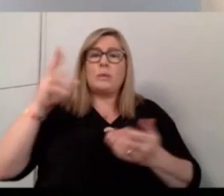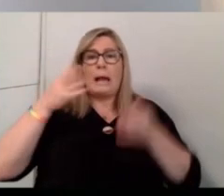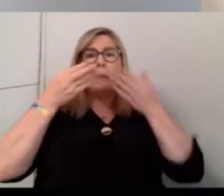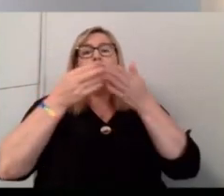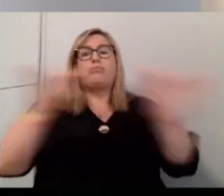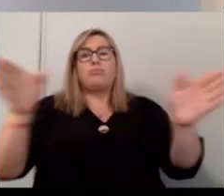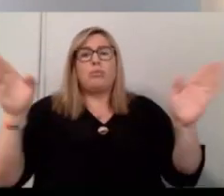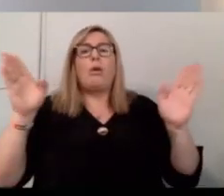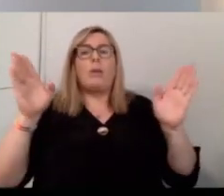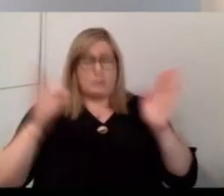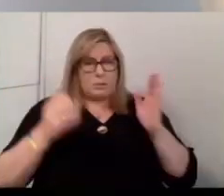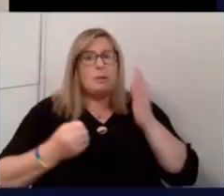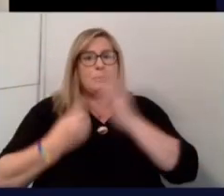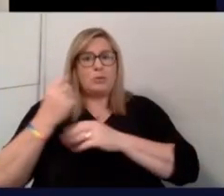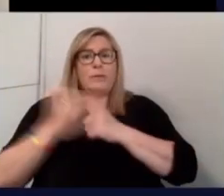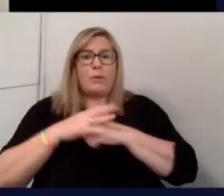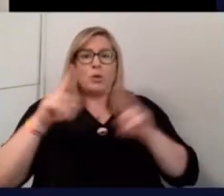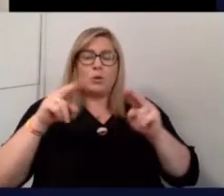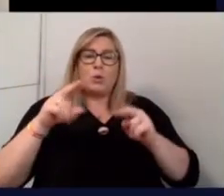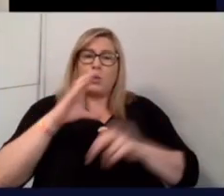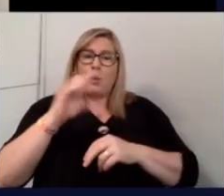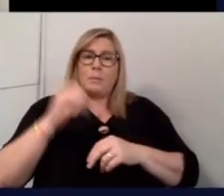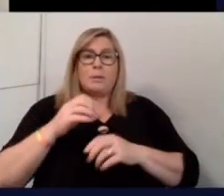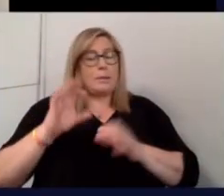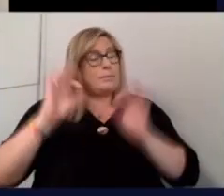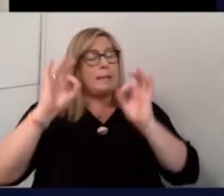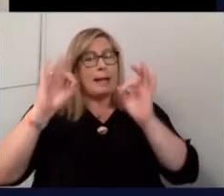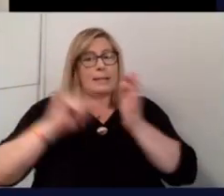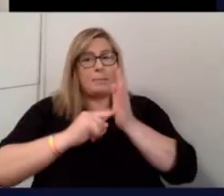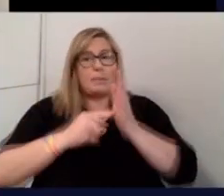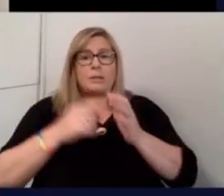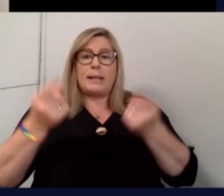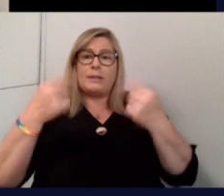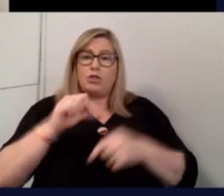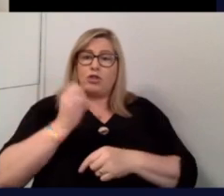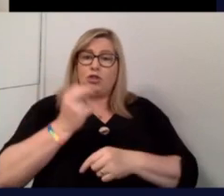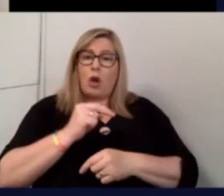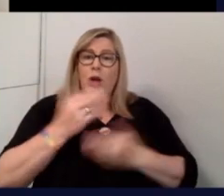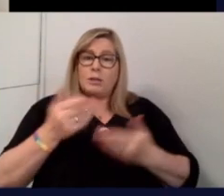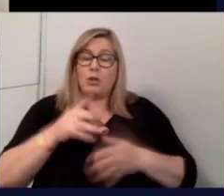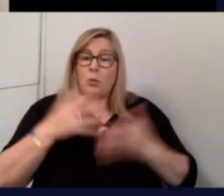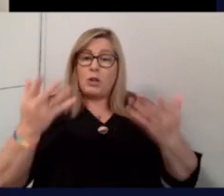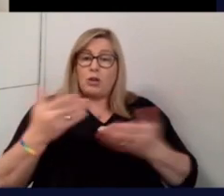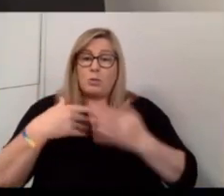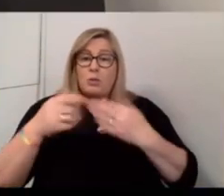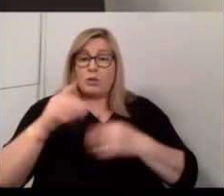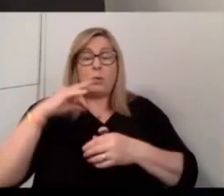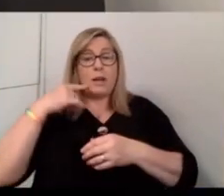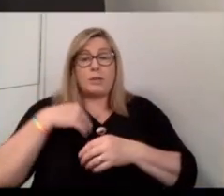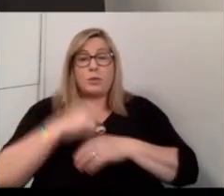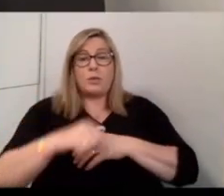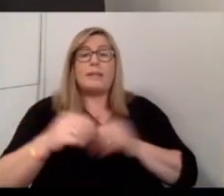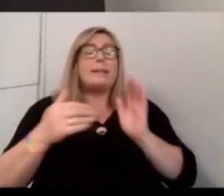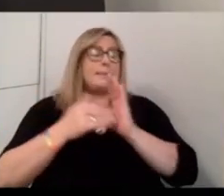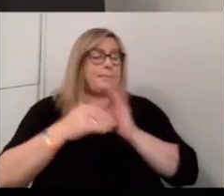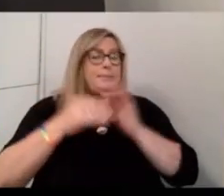horizon for new companies. Thank you, Kate. That's an excellent point. And Sean, are you encouraged by what you've heard here today? Yeah, absolutely encouraged. And